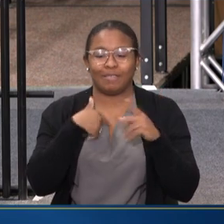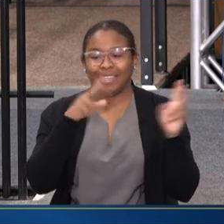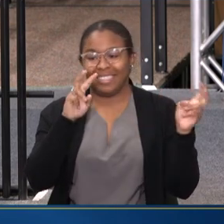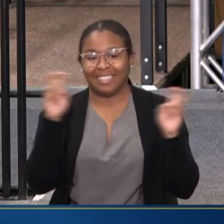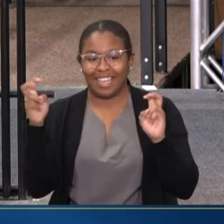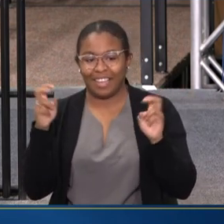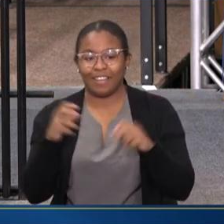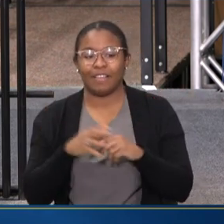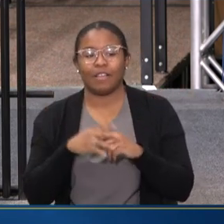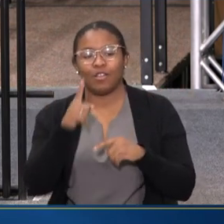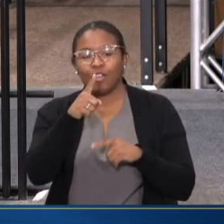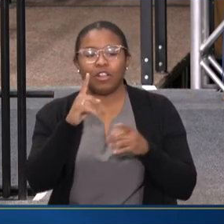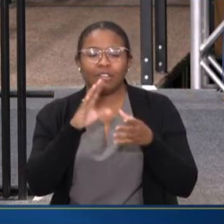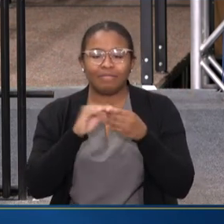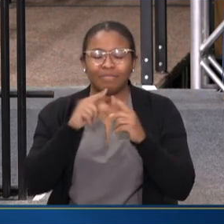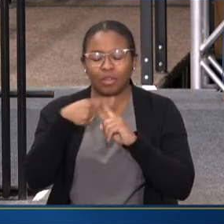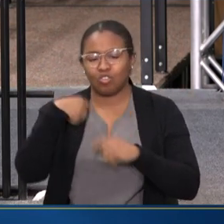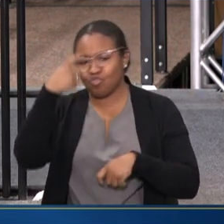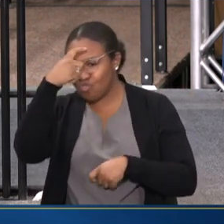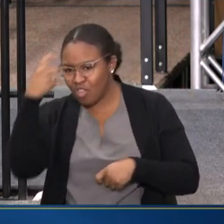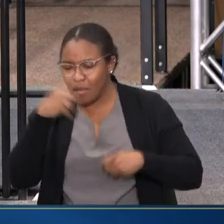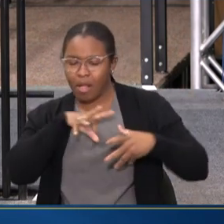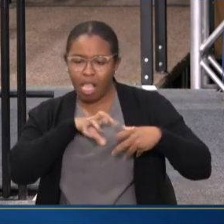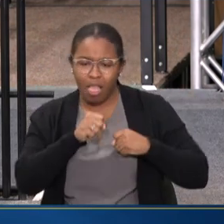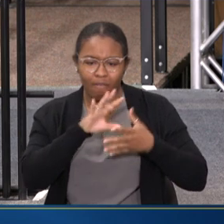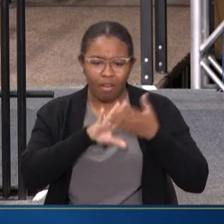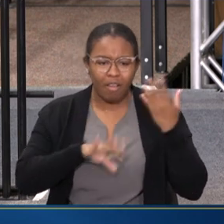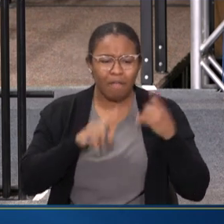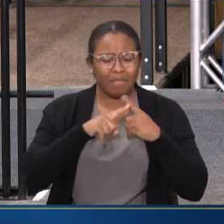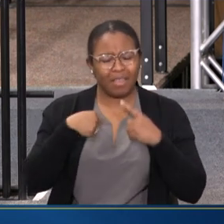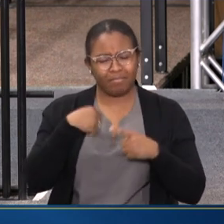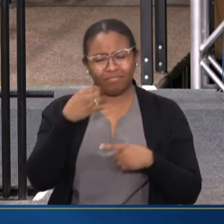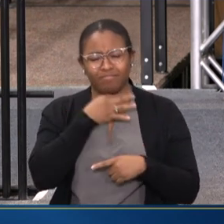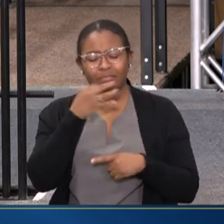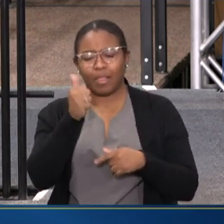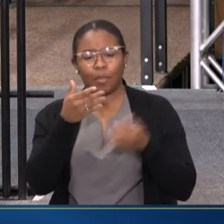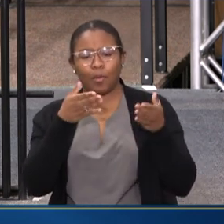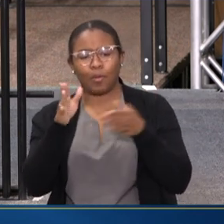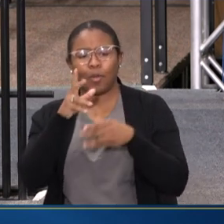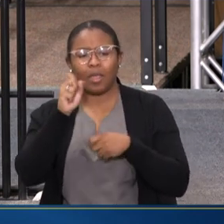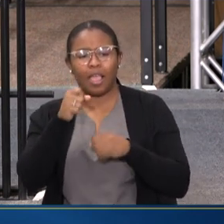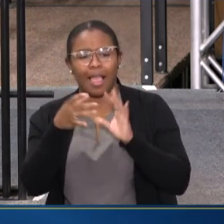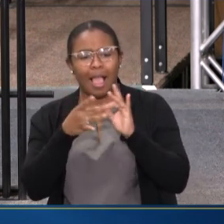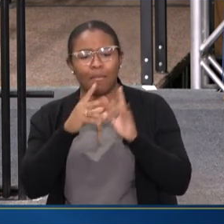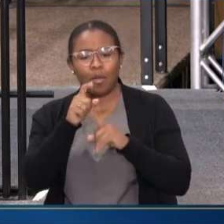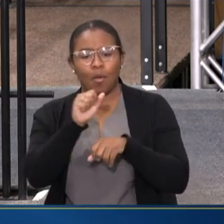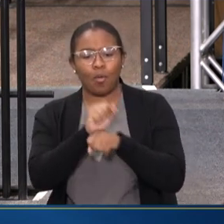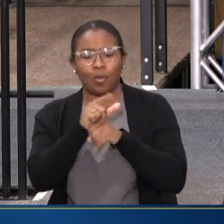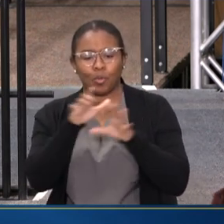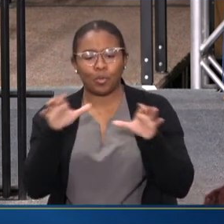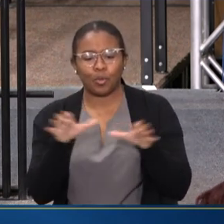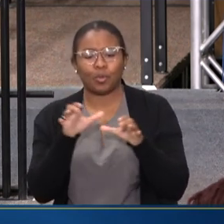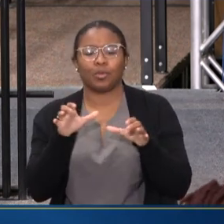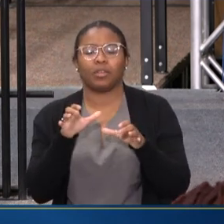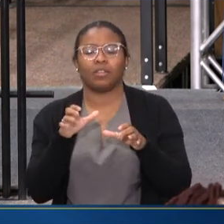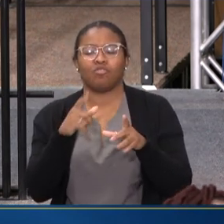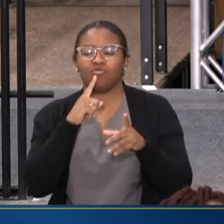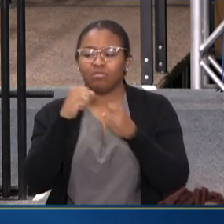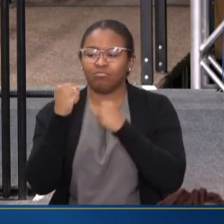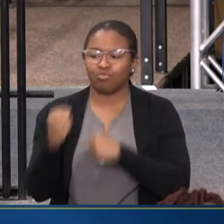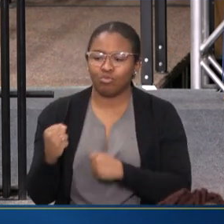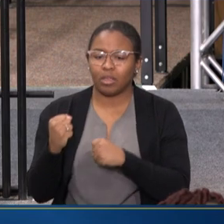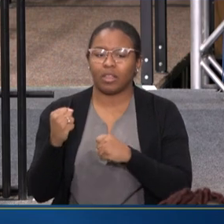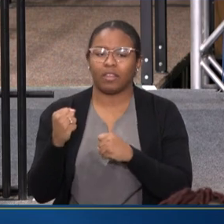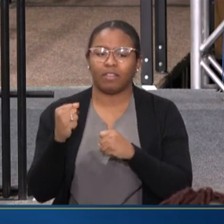YOU GUYS MENTIONED LOT, I TALKED A LOT ABOUT TRAUMA AND GRIEF, BUT I'M CURIOUS LOOKING THE OTHER WAY, IF YOU GET A COMMENT ON SOME OF WORK YOU'RE DOING REALLY STRENGTHENING